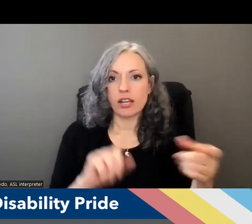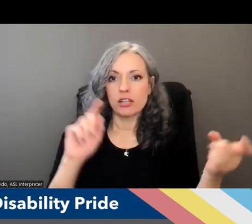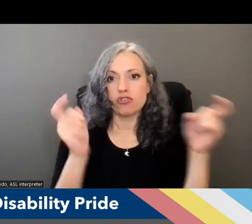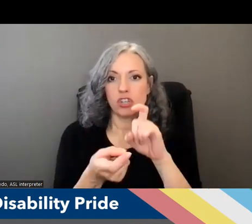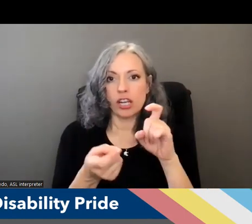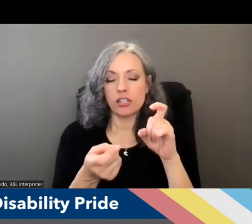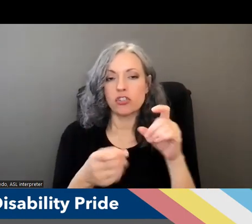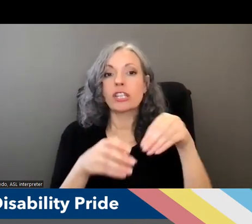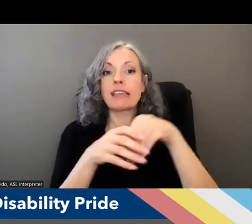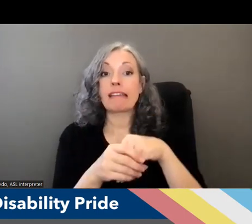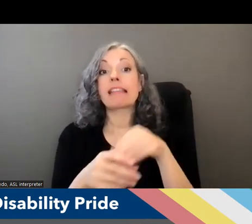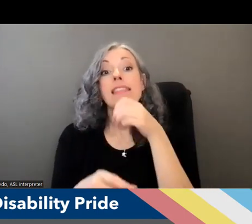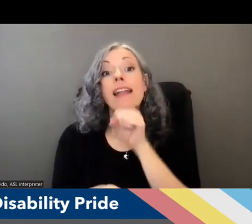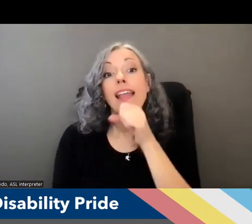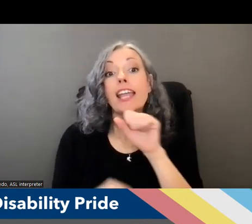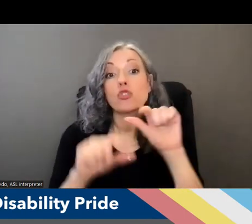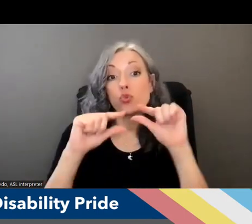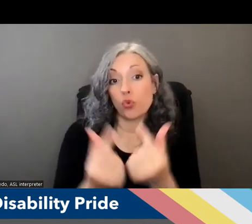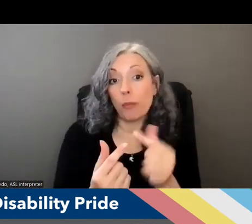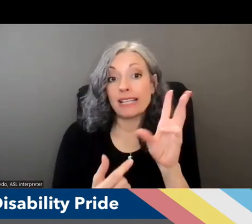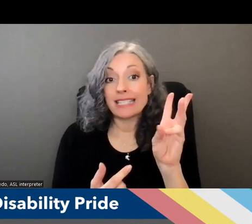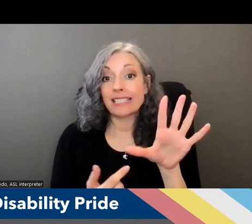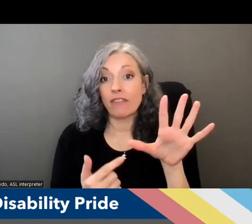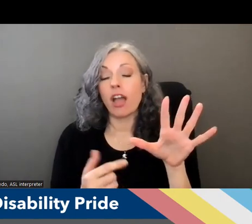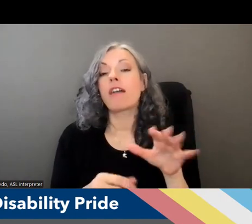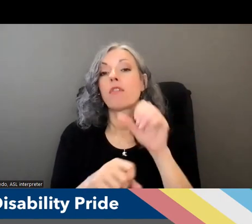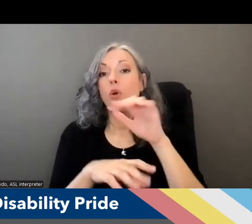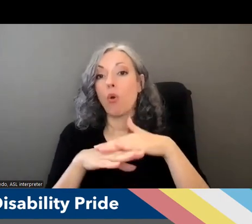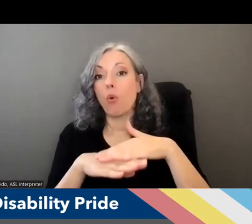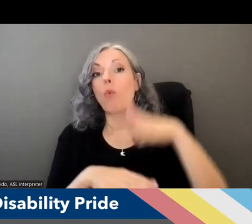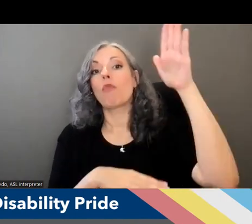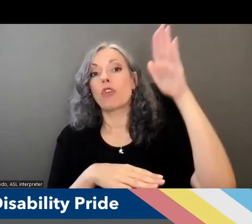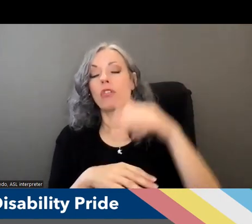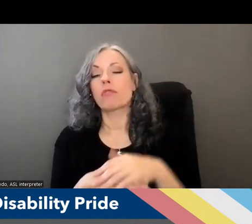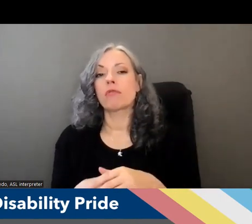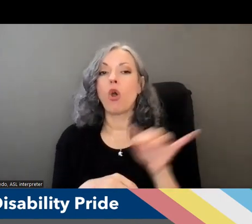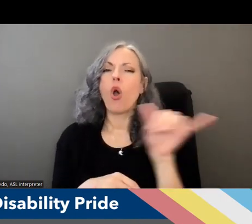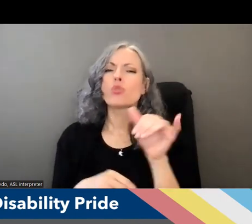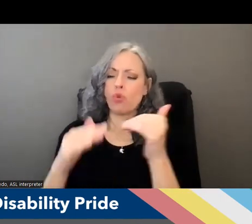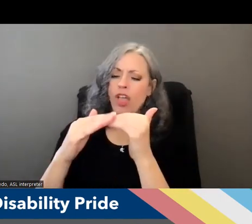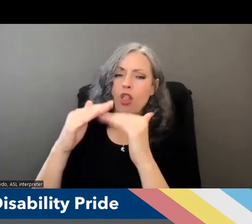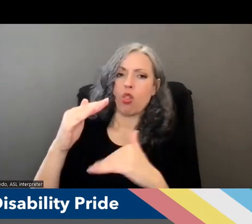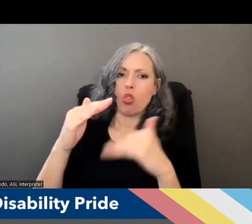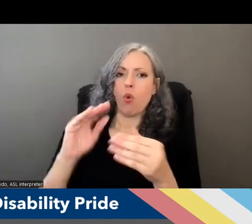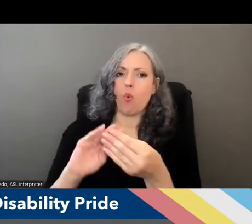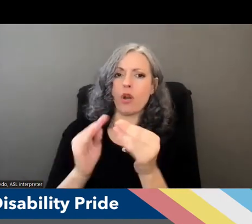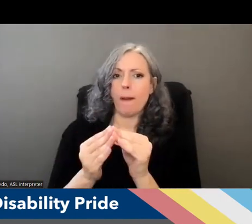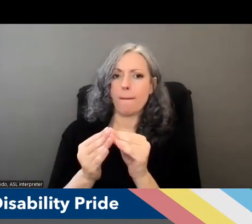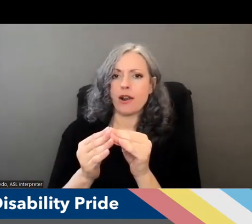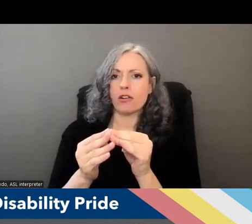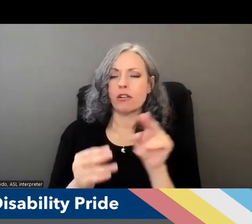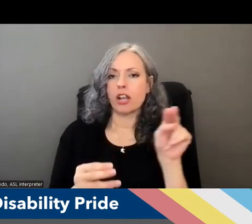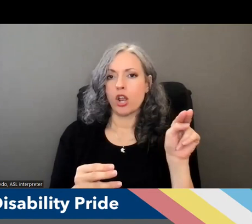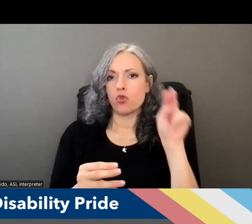older and even the lowest um number on this chart the northern and sierra